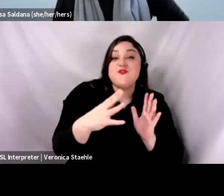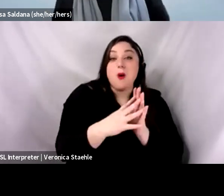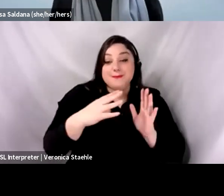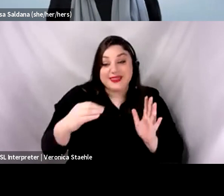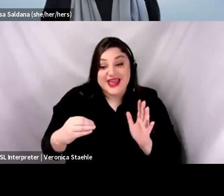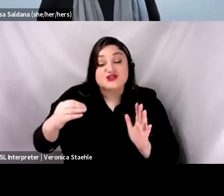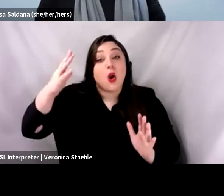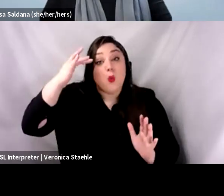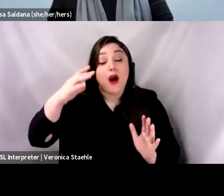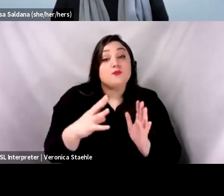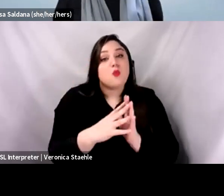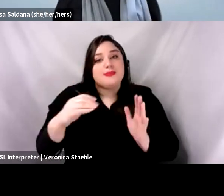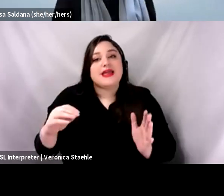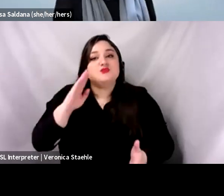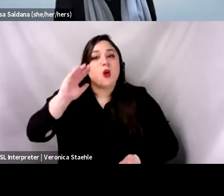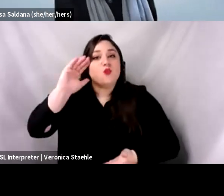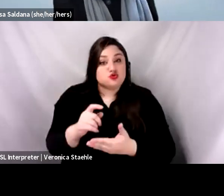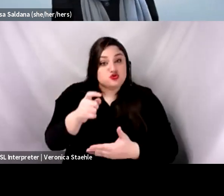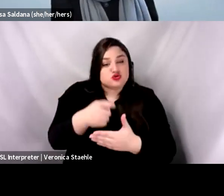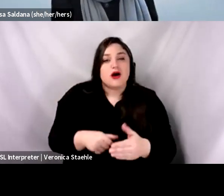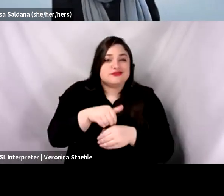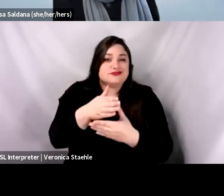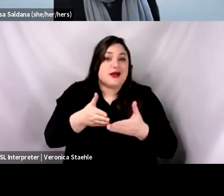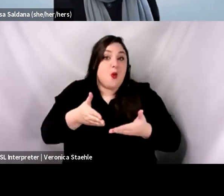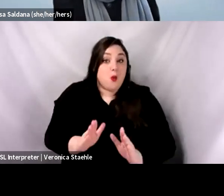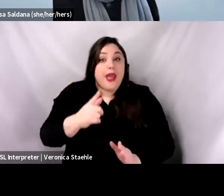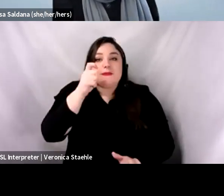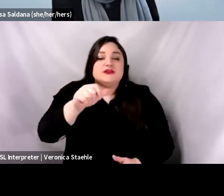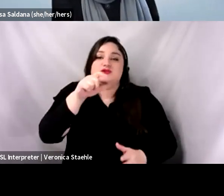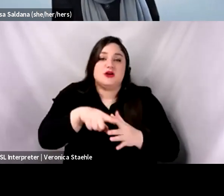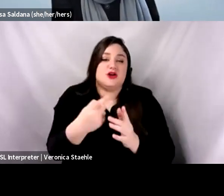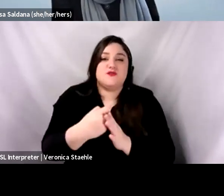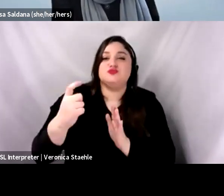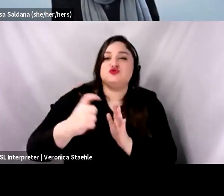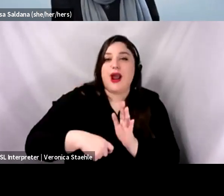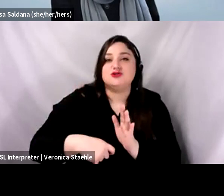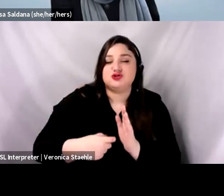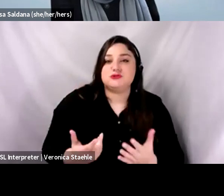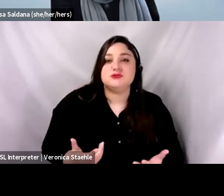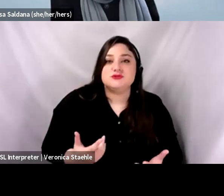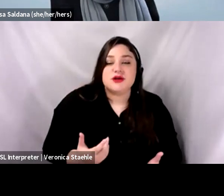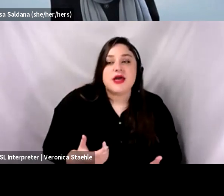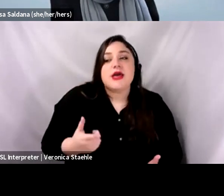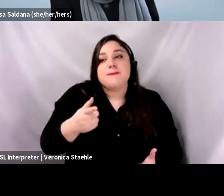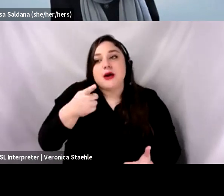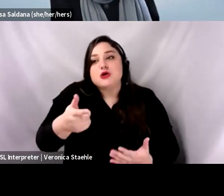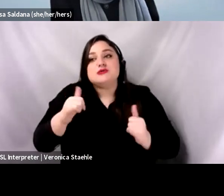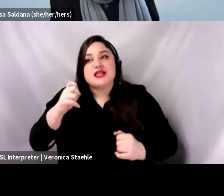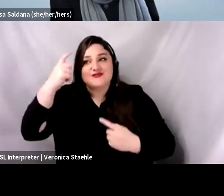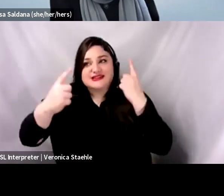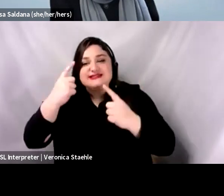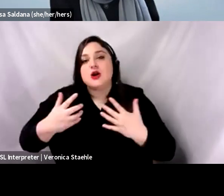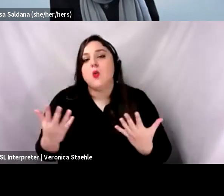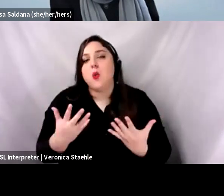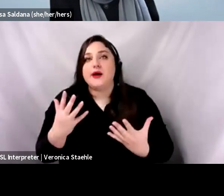scratch. But there might, and it's going to vary by project to what extent you have to consider, like, well, what needs to go into the startup phase